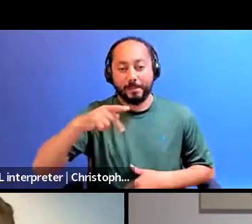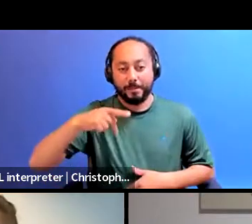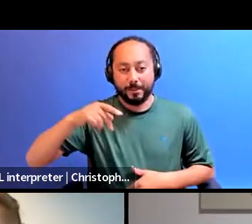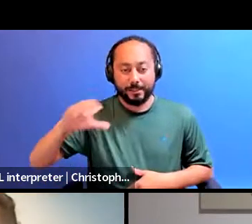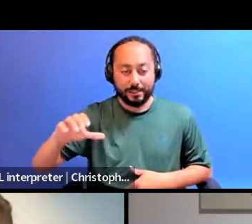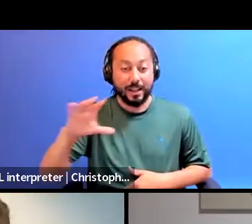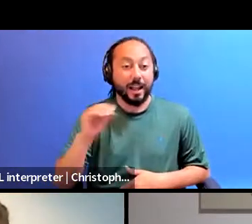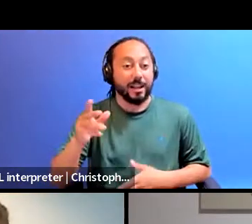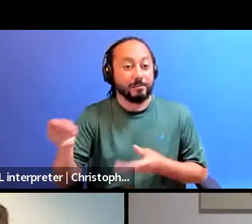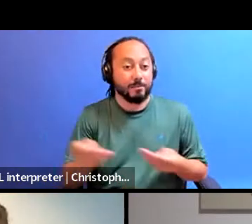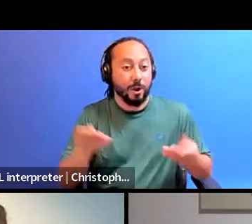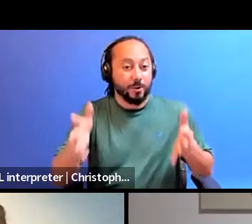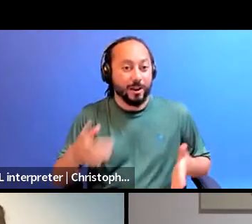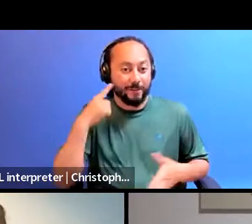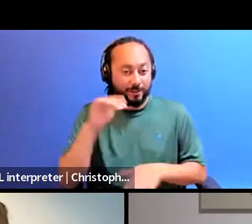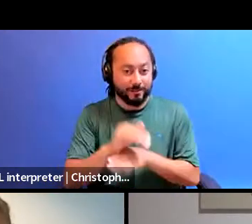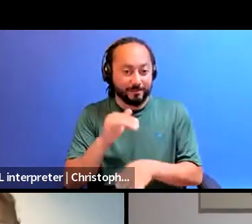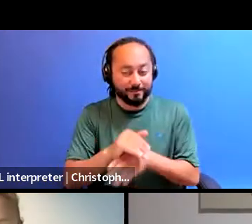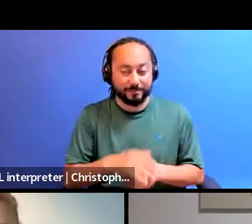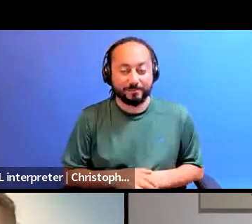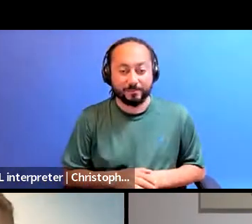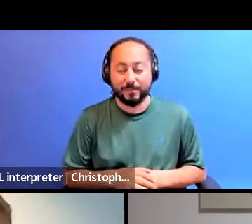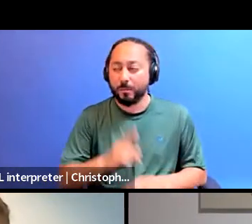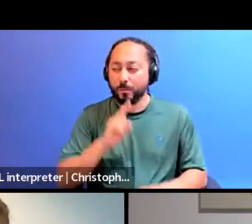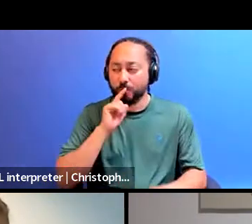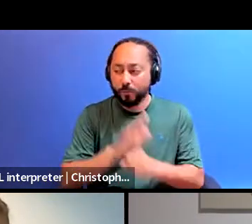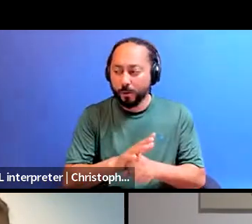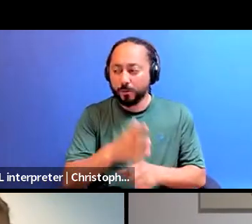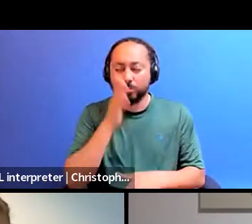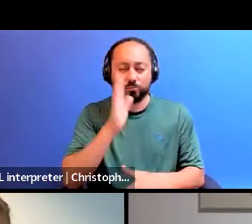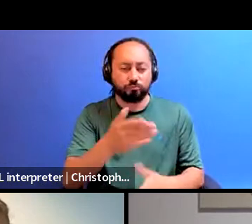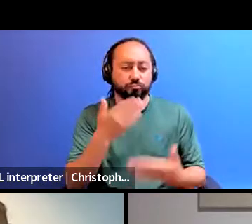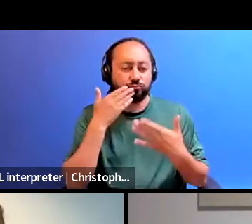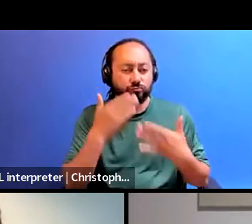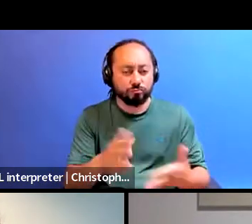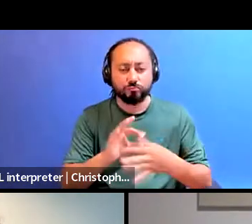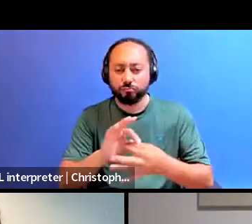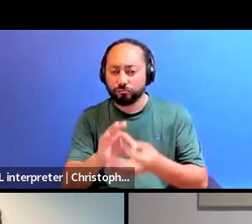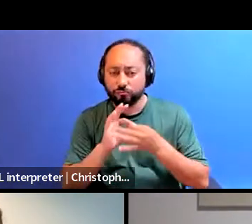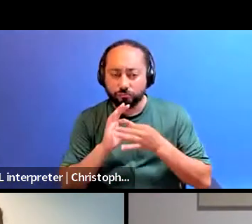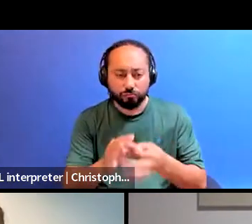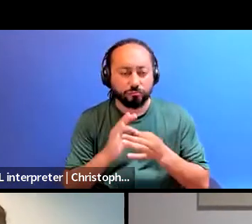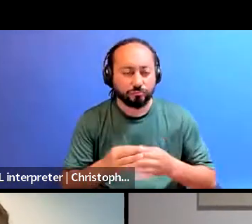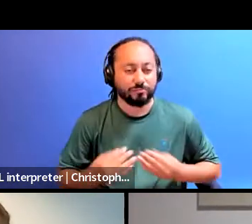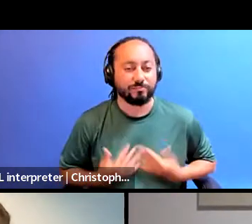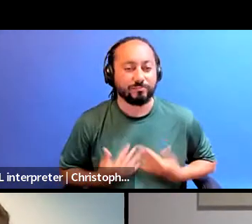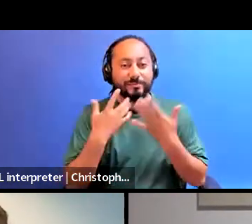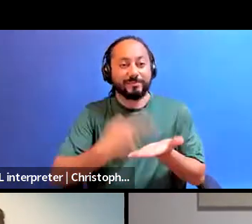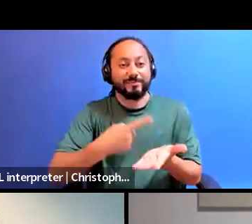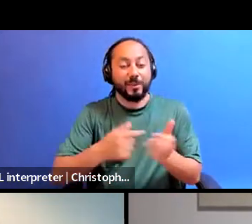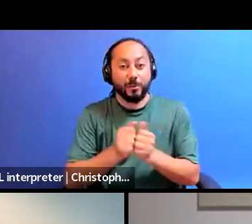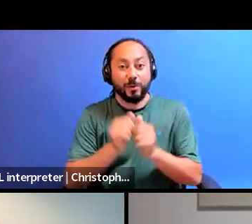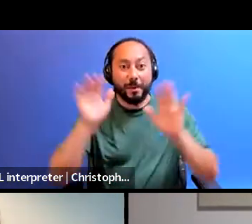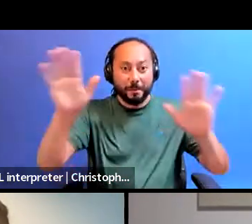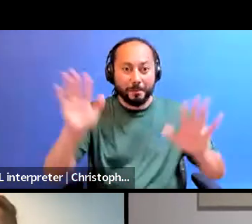I promise you all a very engaging and inspiring conversation with our amazing panelists.